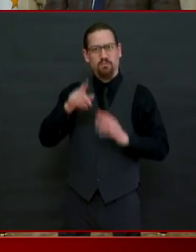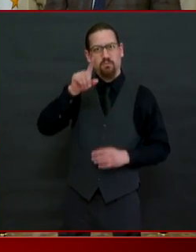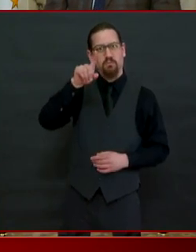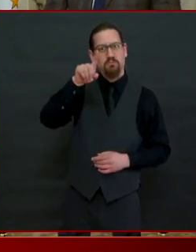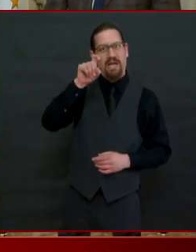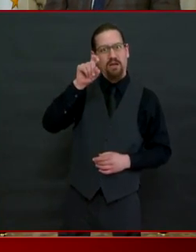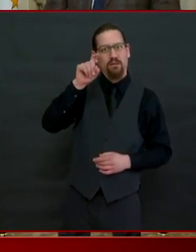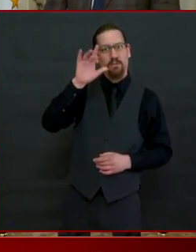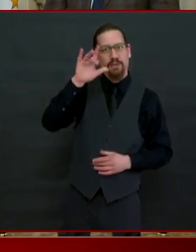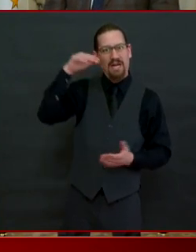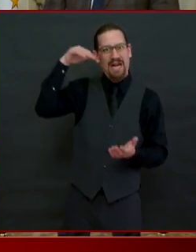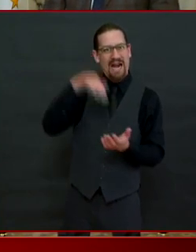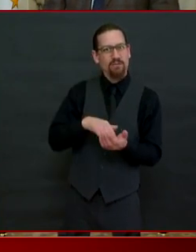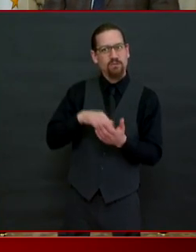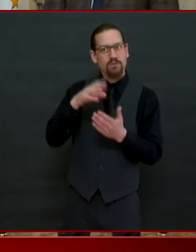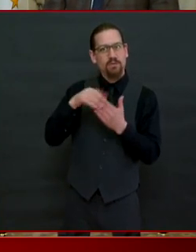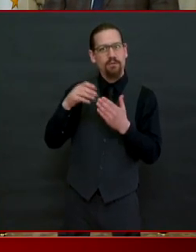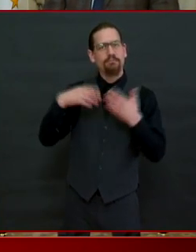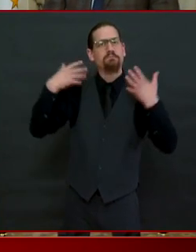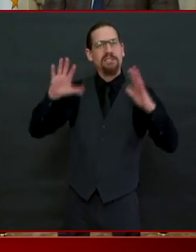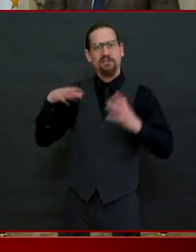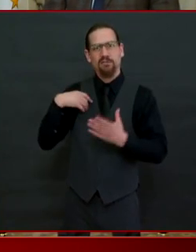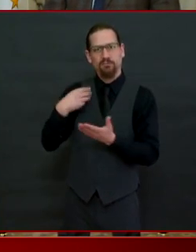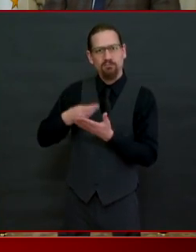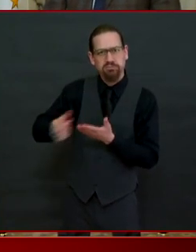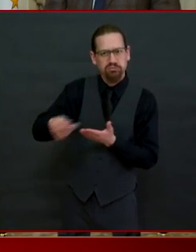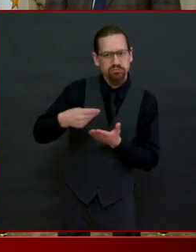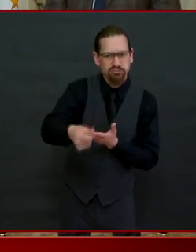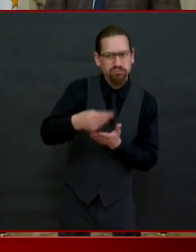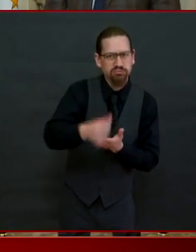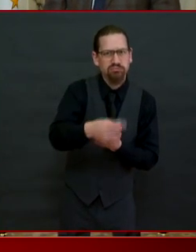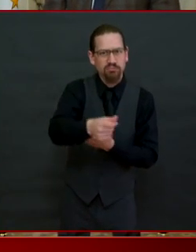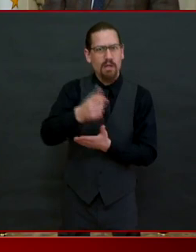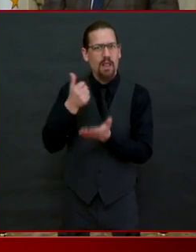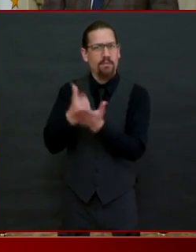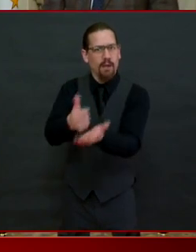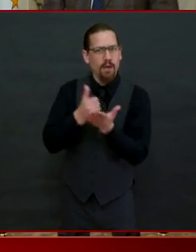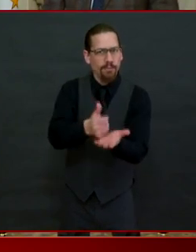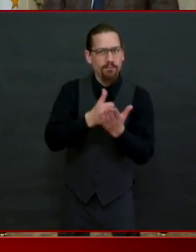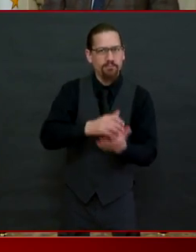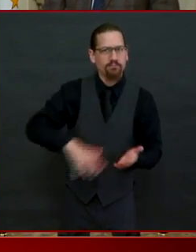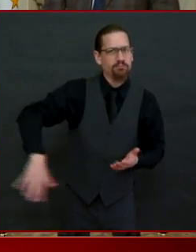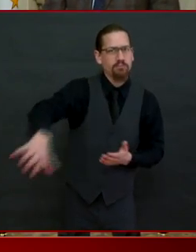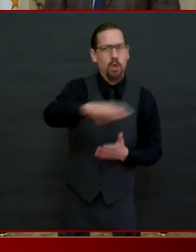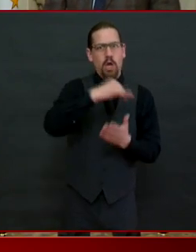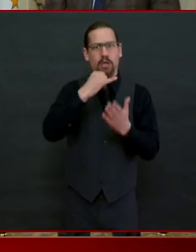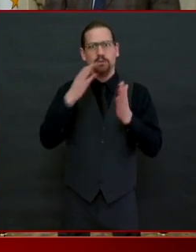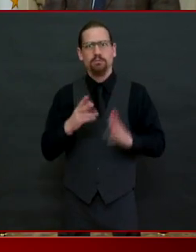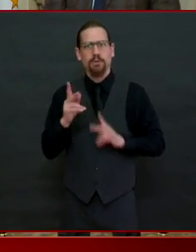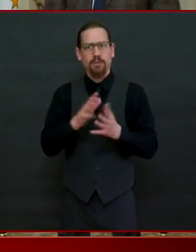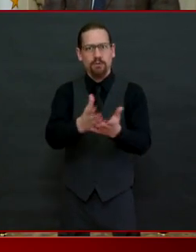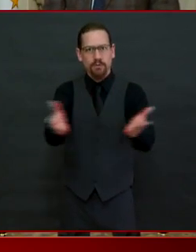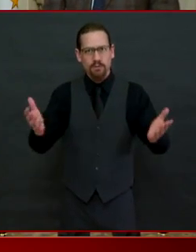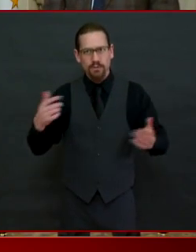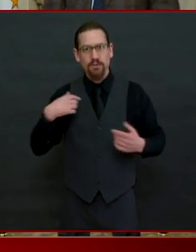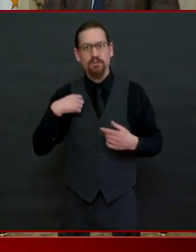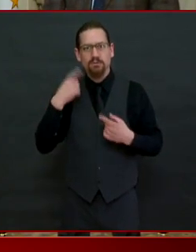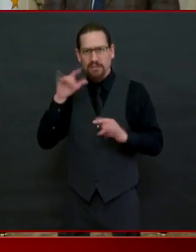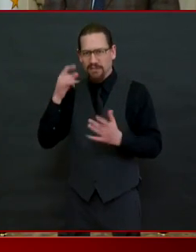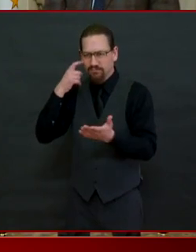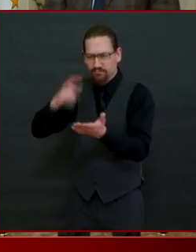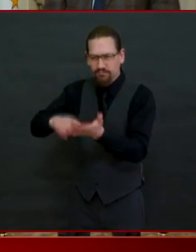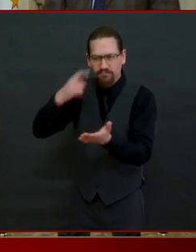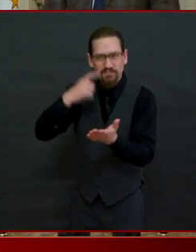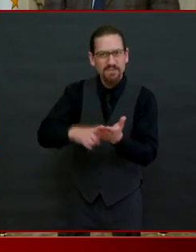on an individual basis we know the needs out there are clearly much much greater and a thousand